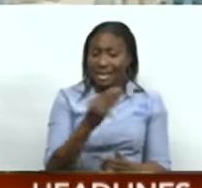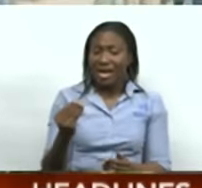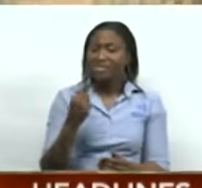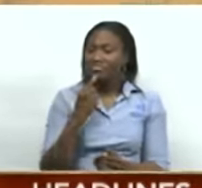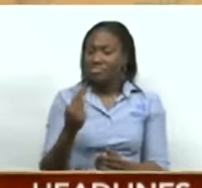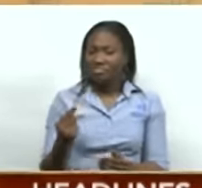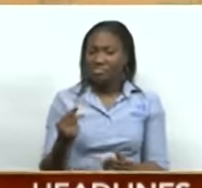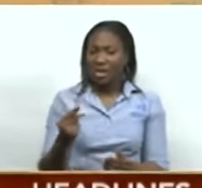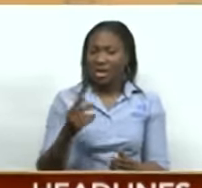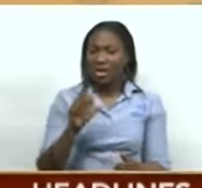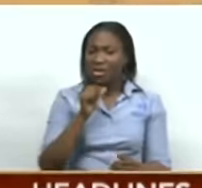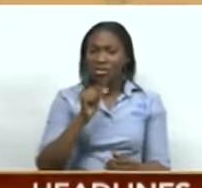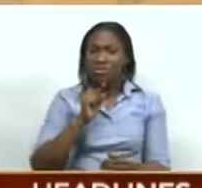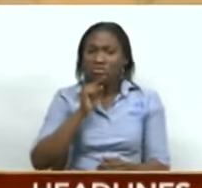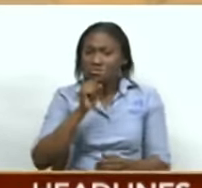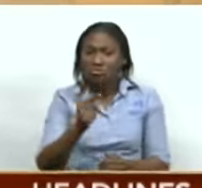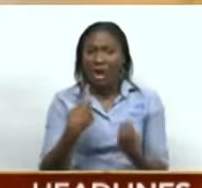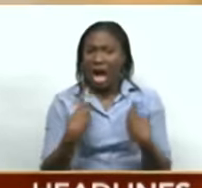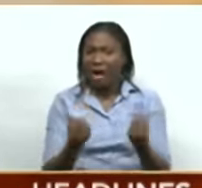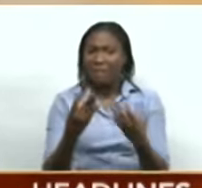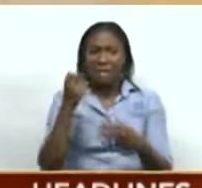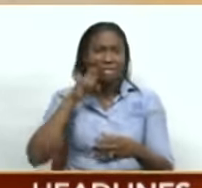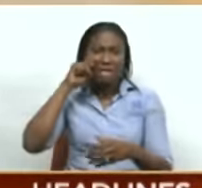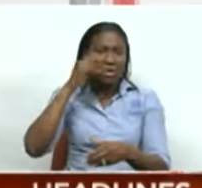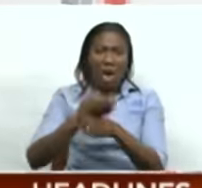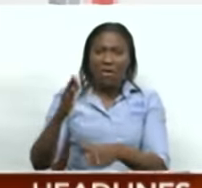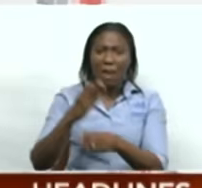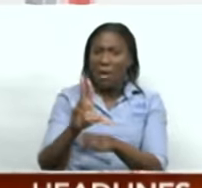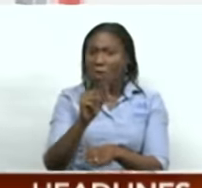that sexual harassment is a prevalent issue in the TTPS.